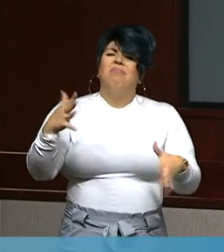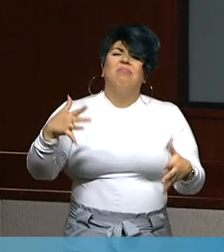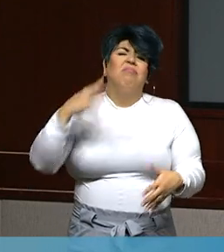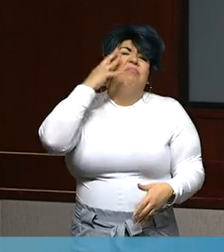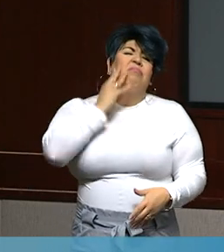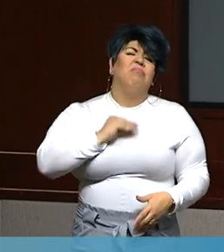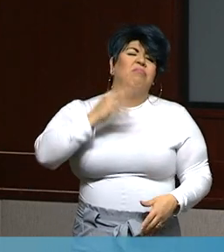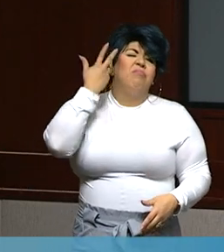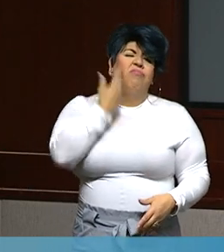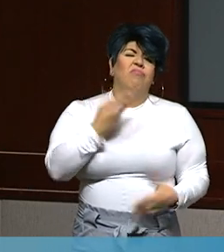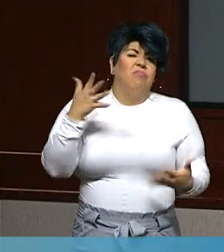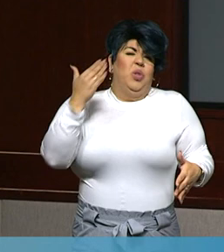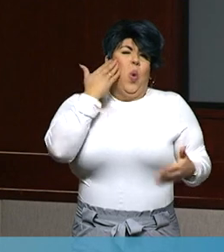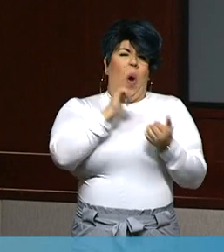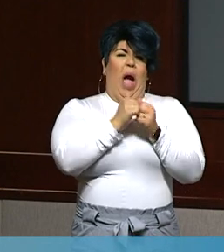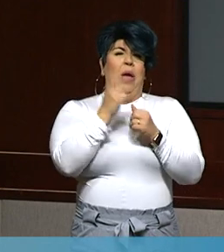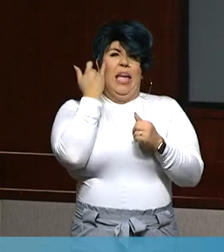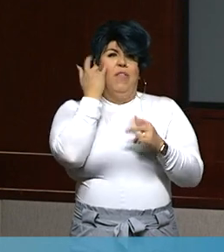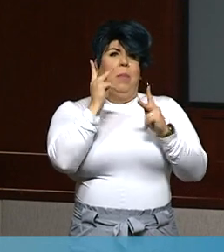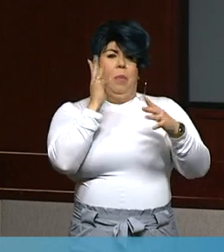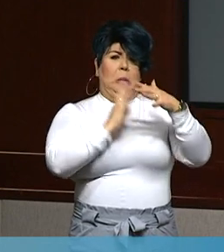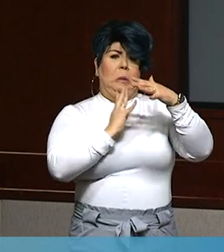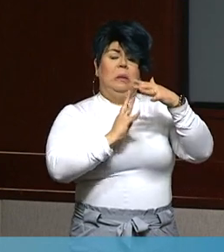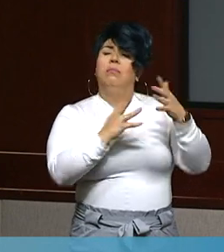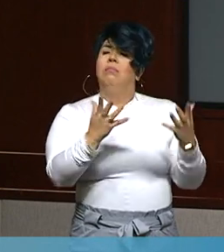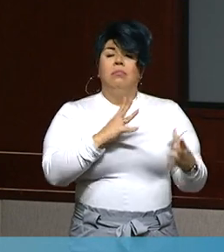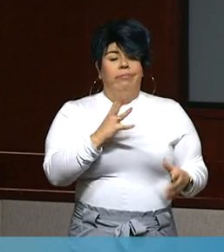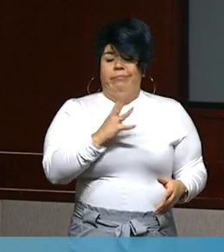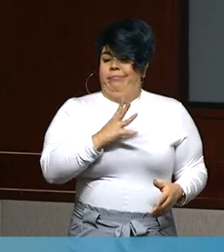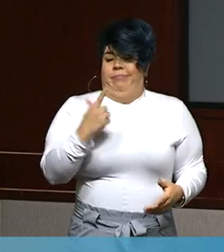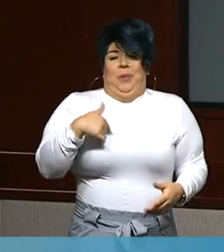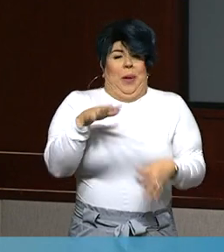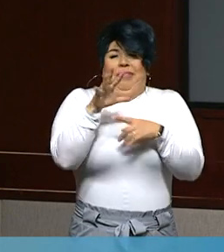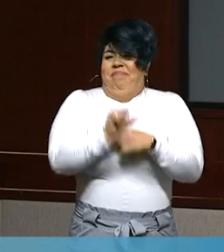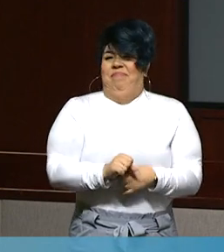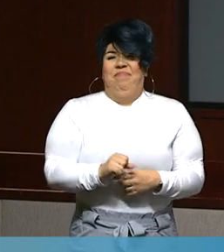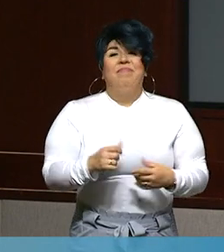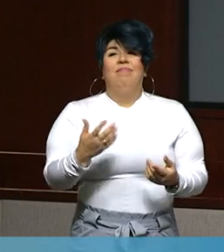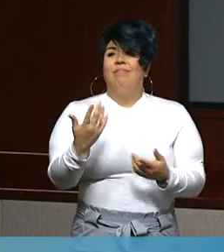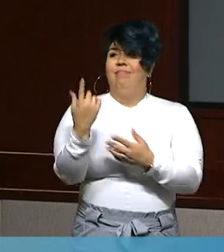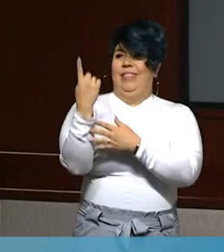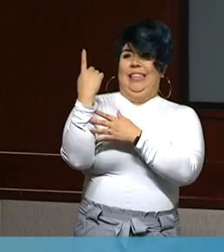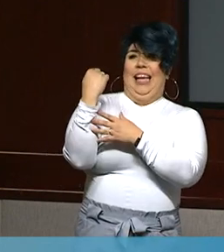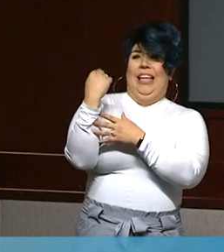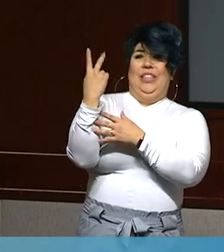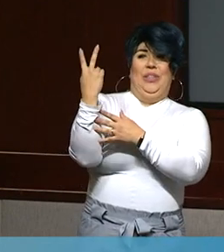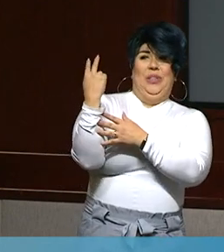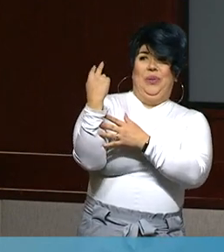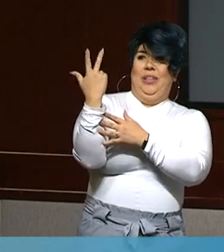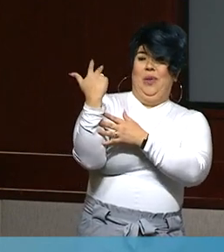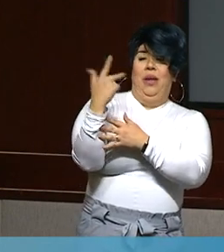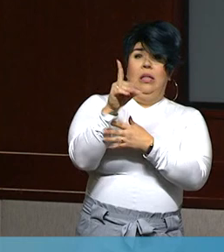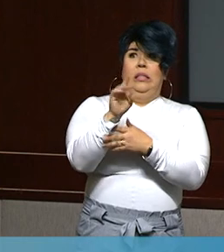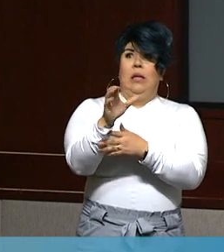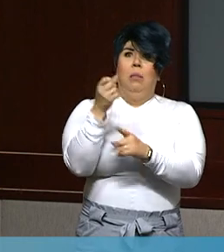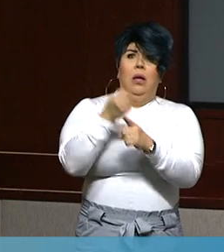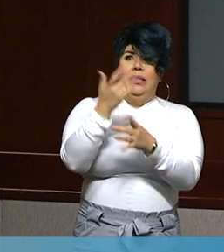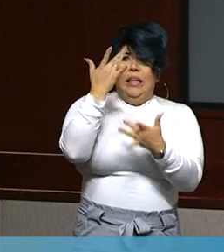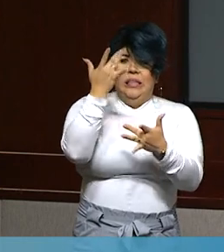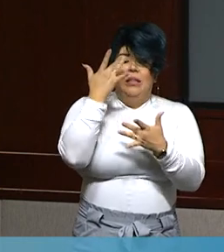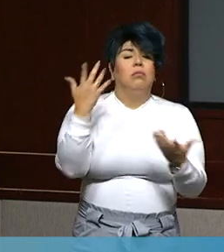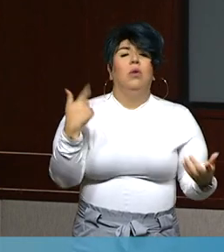You could have pointed to a random day in December any time over the last couple of years and found